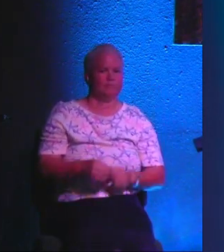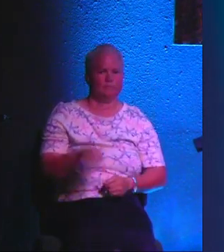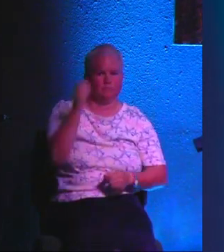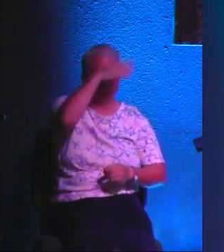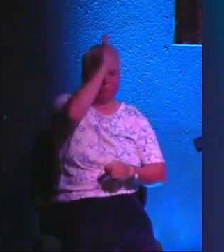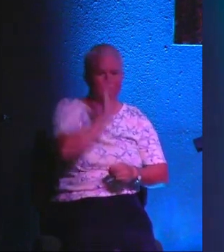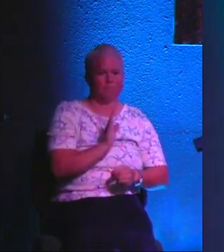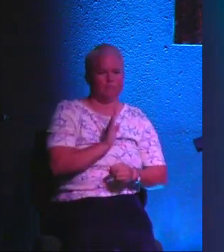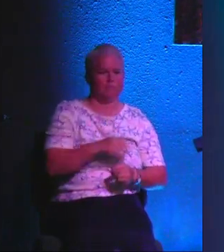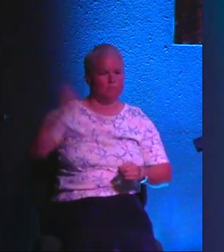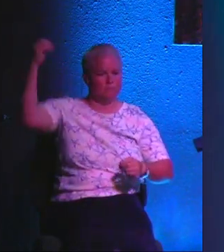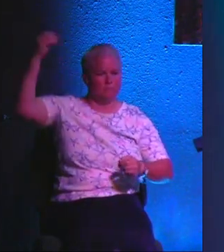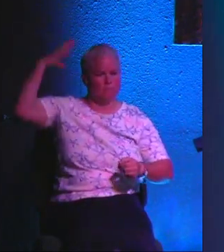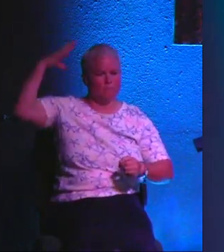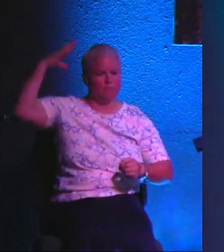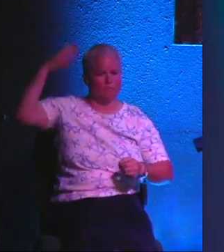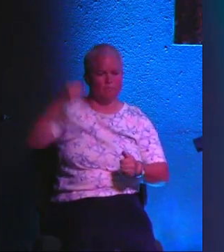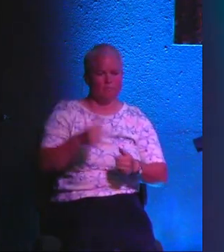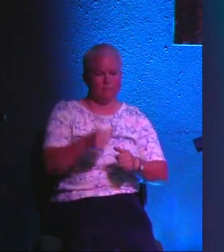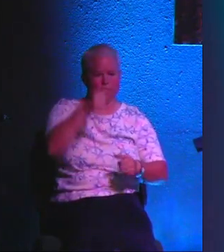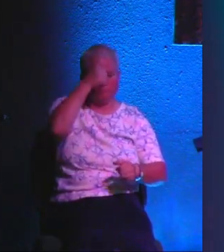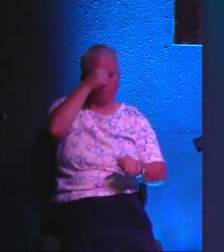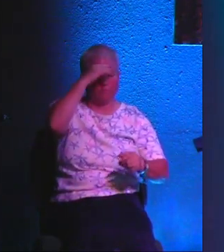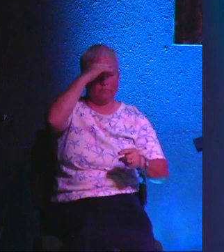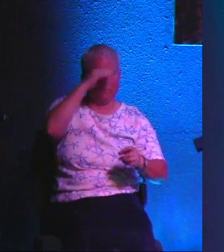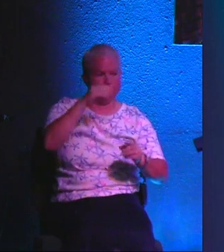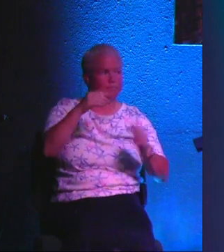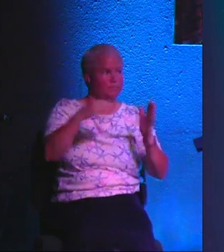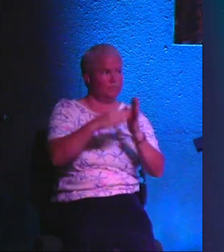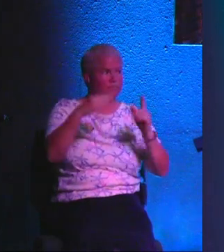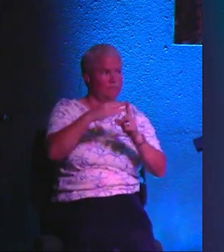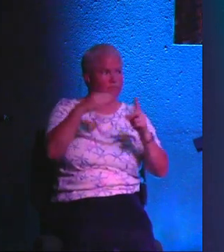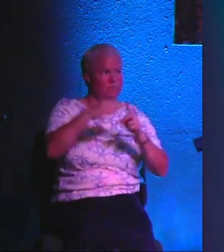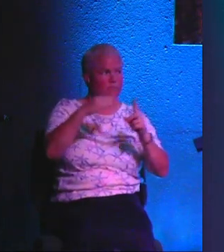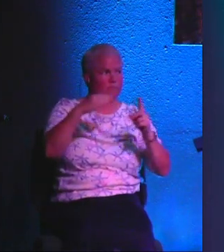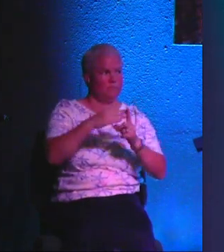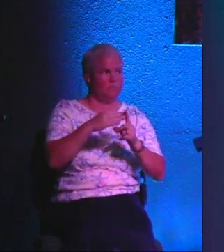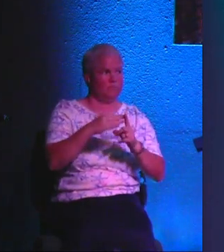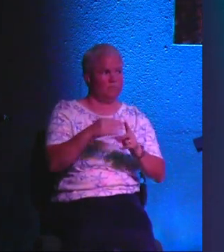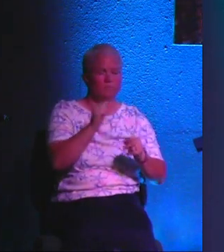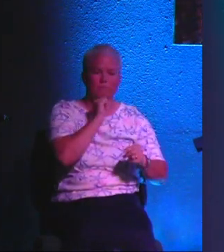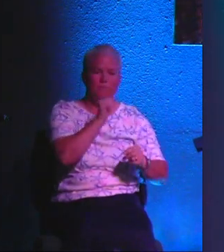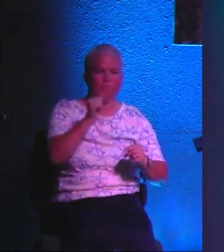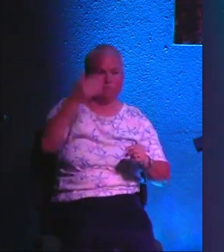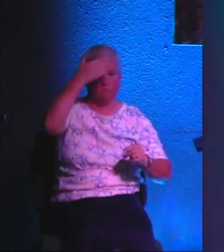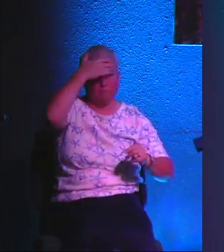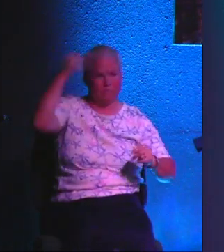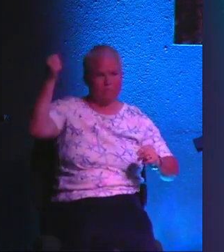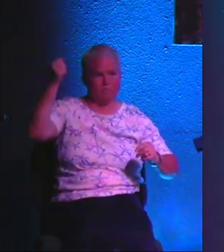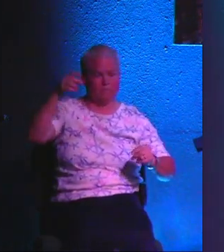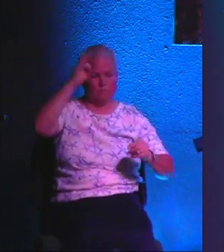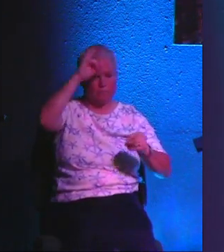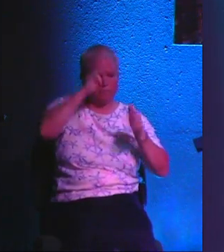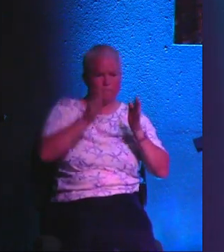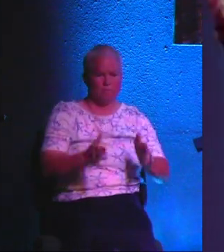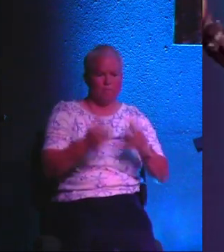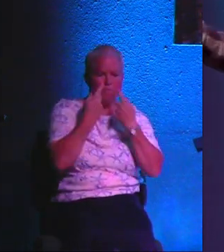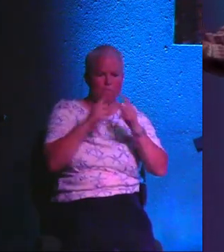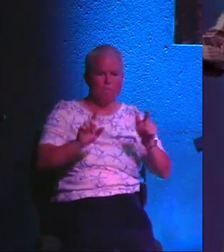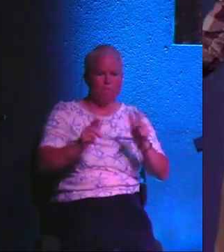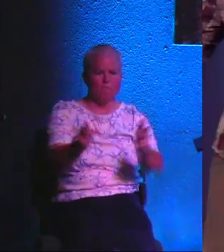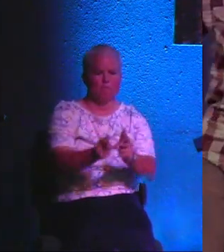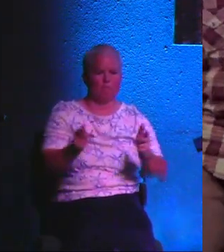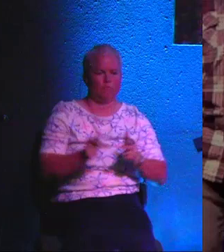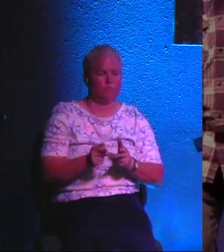But then God so graciously reminds me of things that I can tend to forget. See, I've preached in all different places,